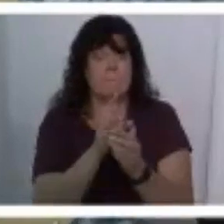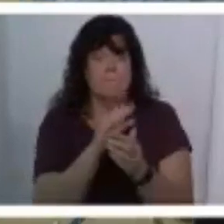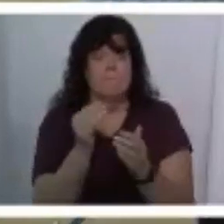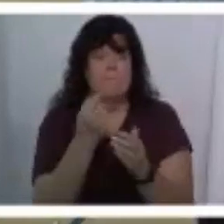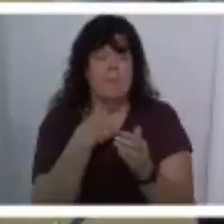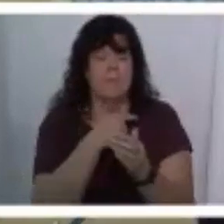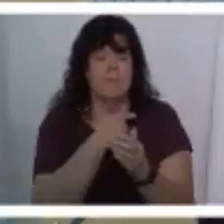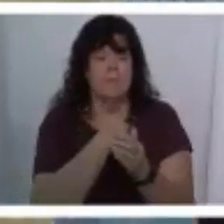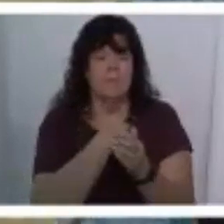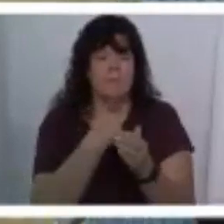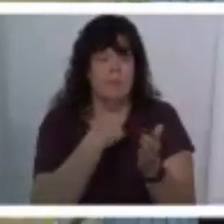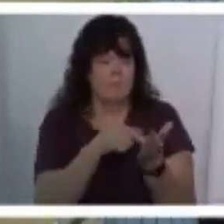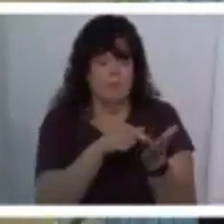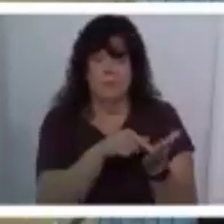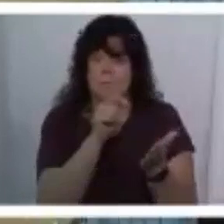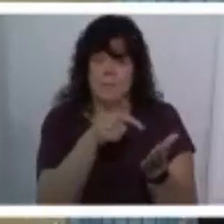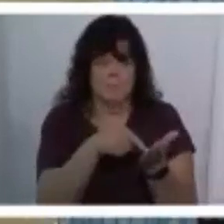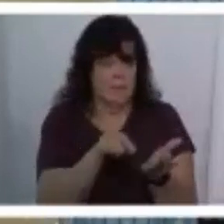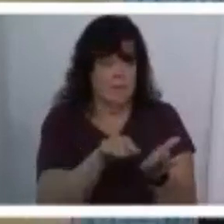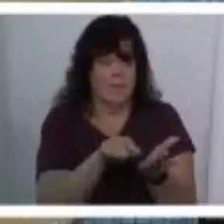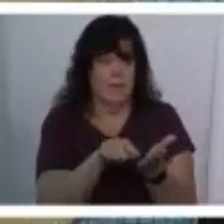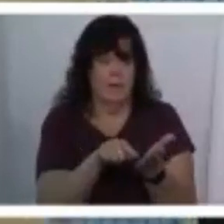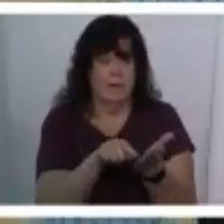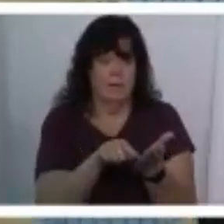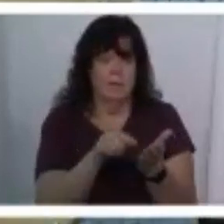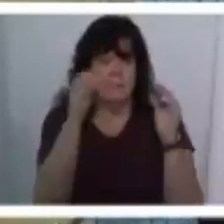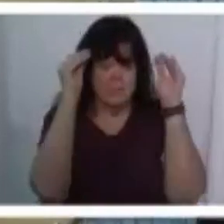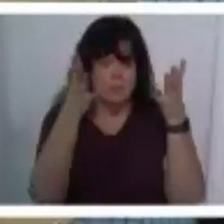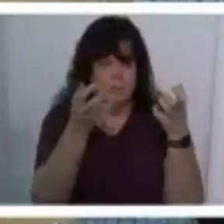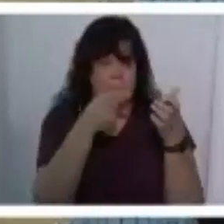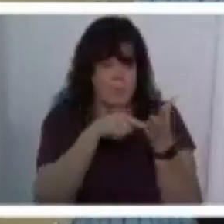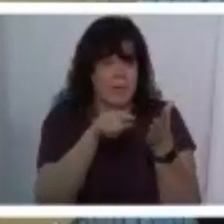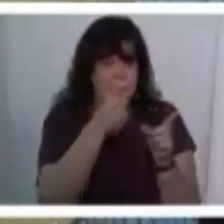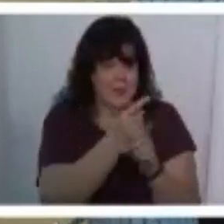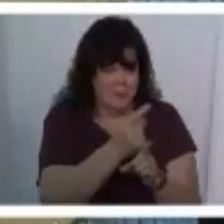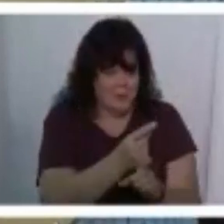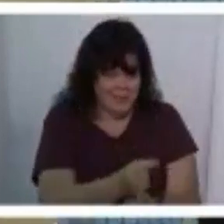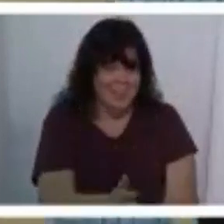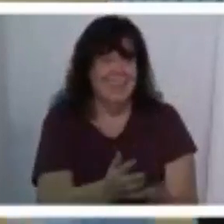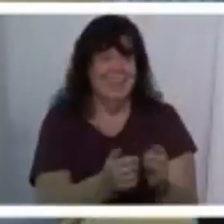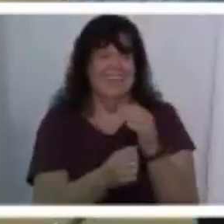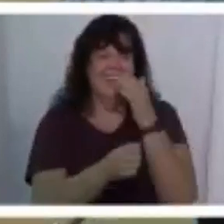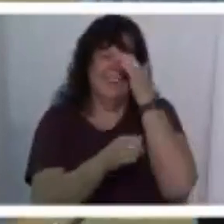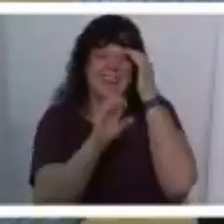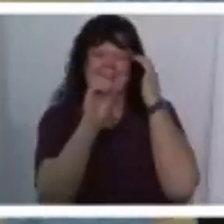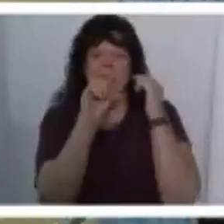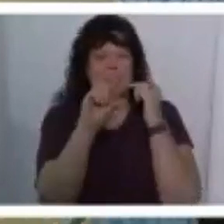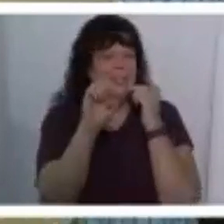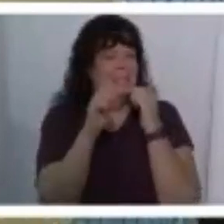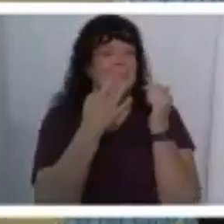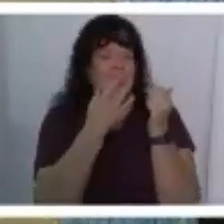we have bills to pay a faculty that expects to be paid regularly uh og e